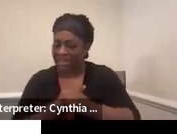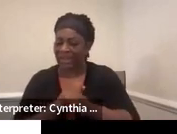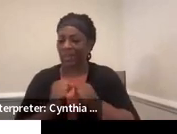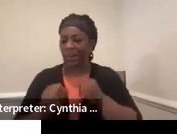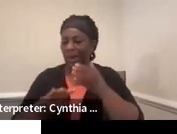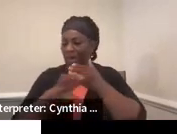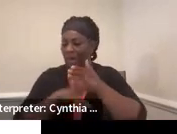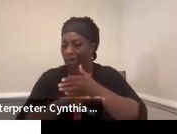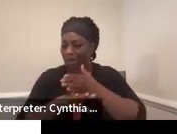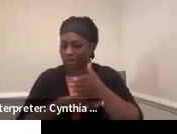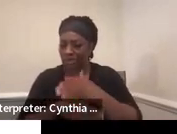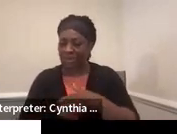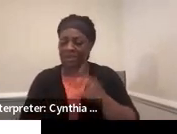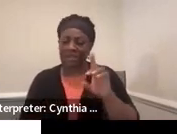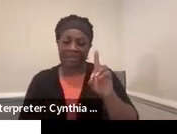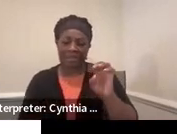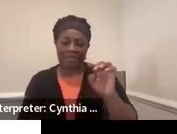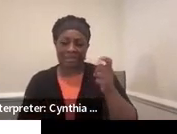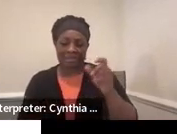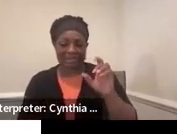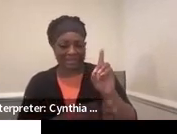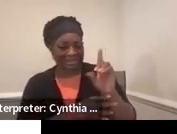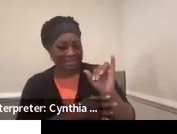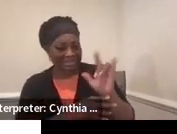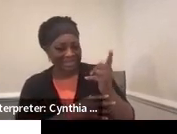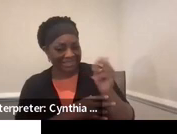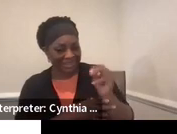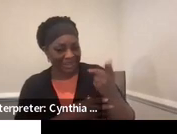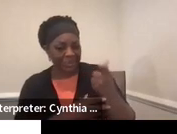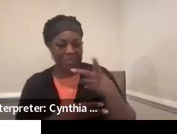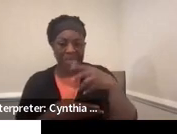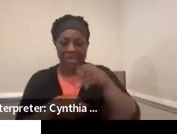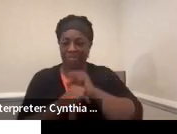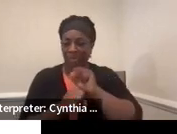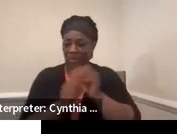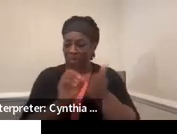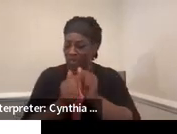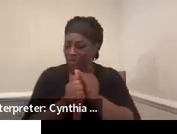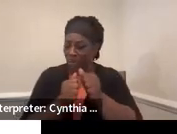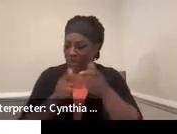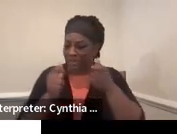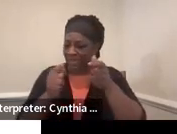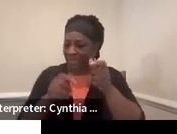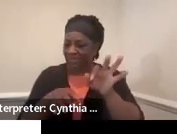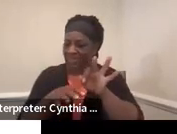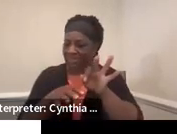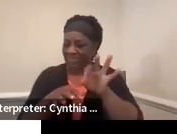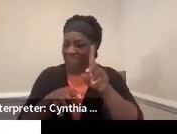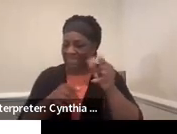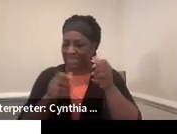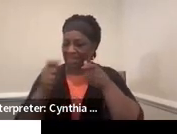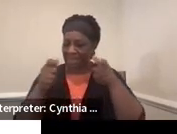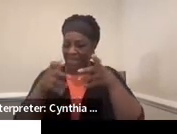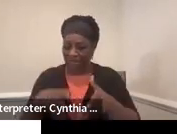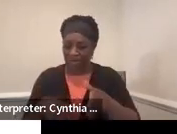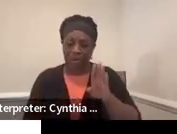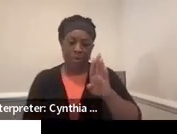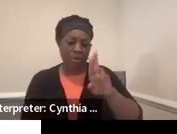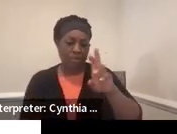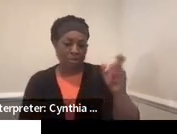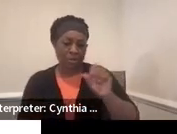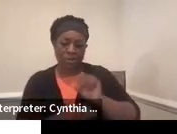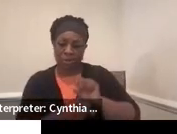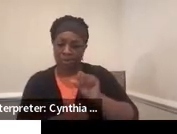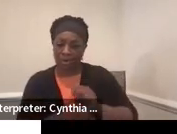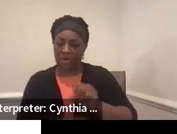Dylan will be employed as a sports facility manager. Brooke will be employed as a marine biologist or zoologist. And Roy will